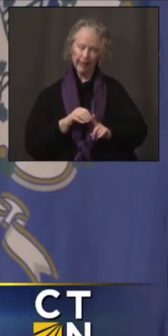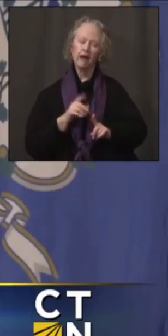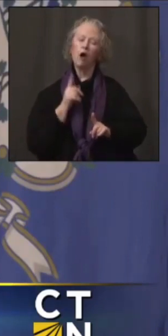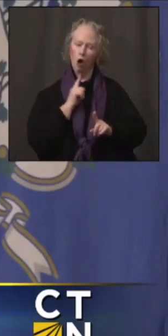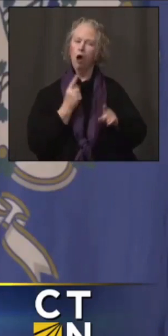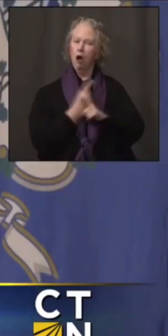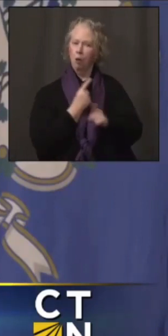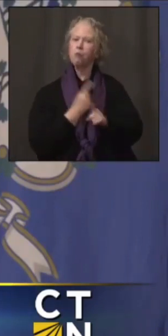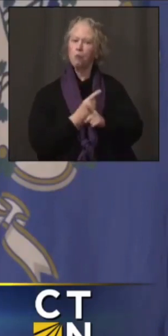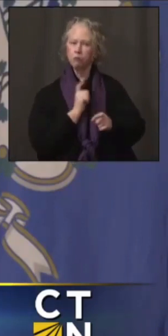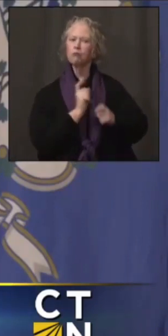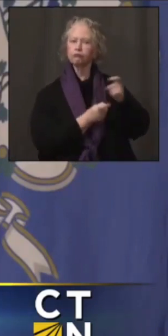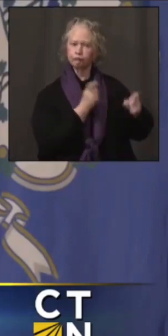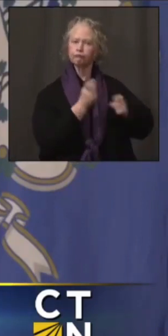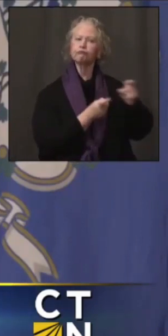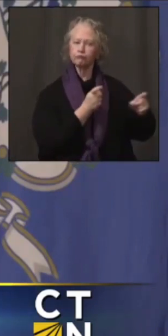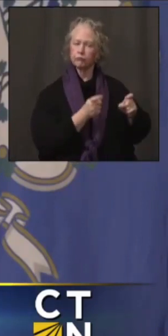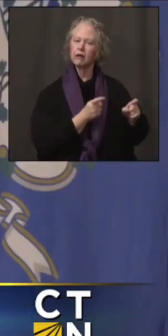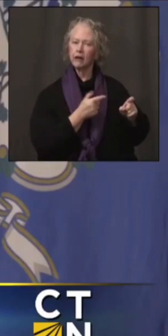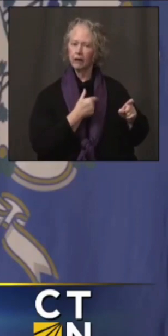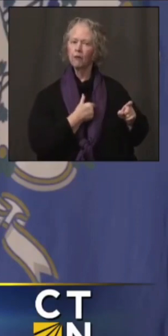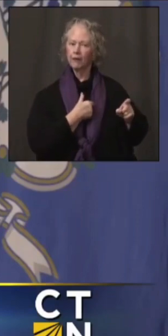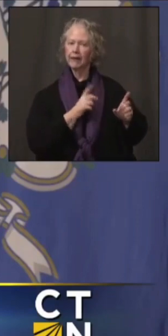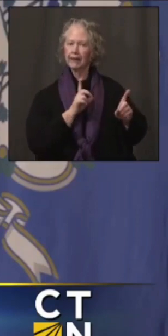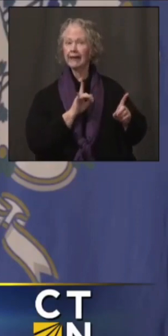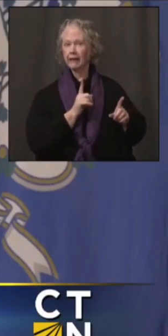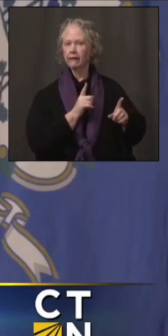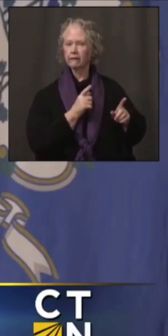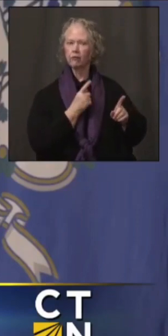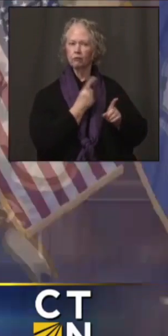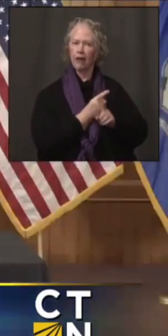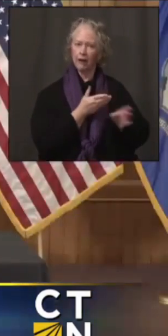appropriate and were in the right priority list. Deirdre?